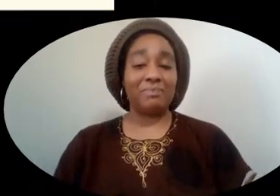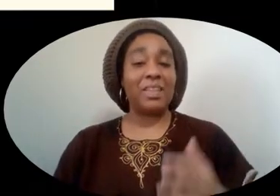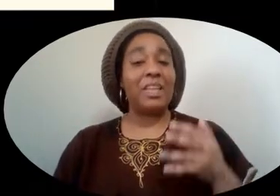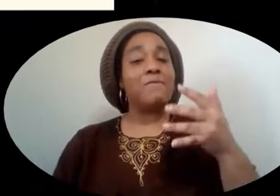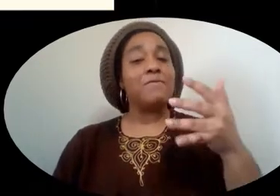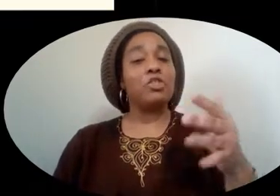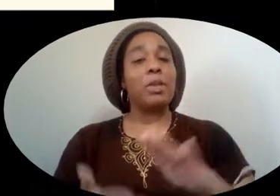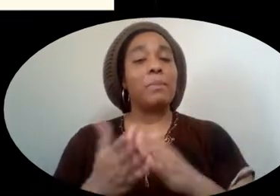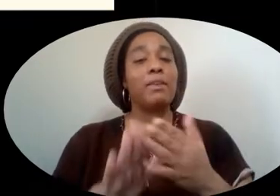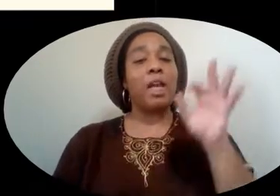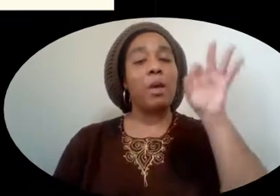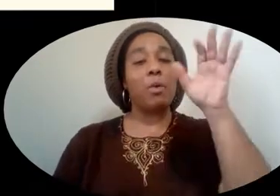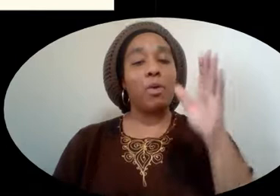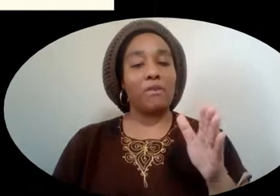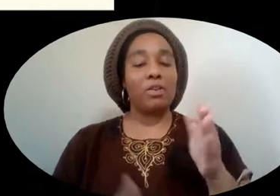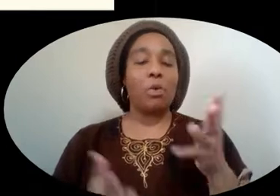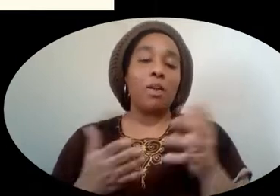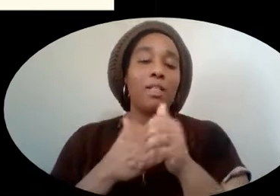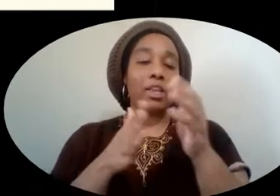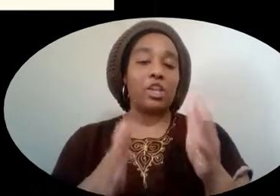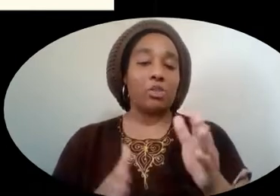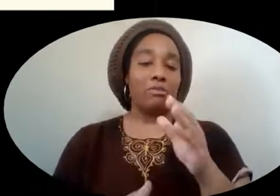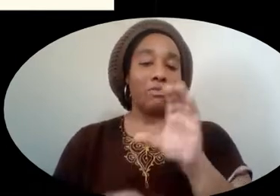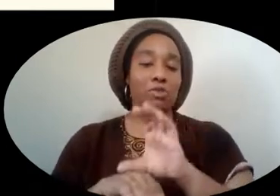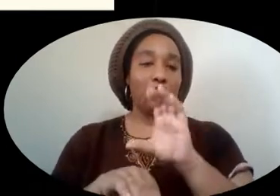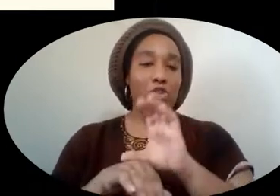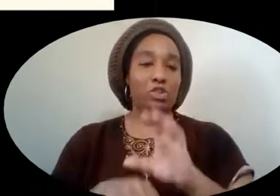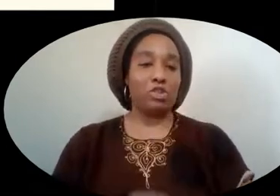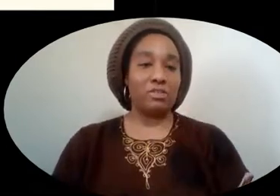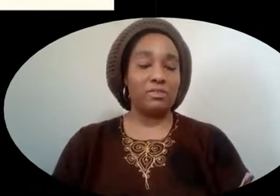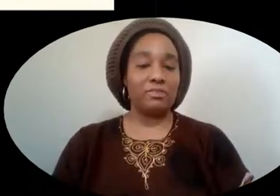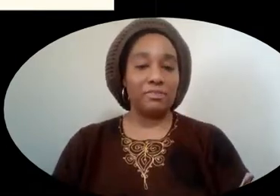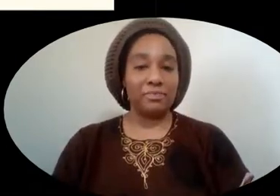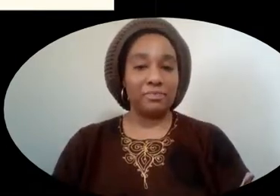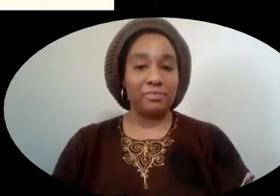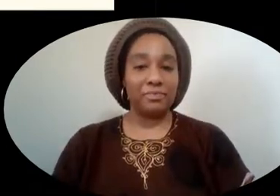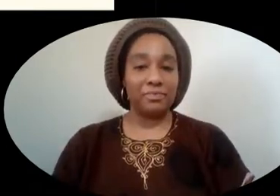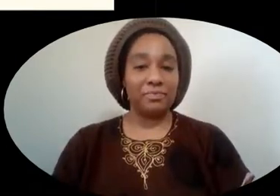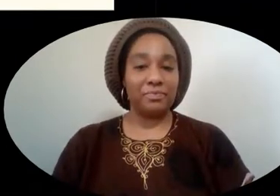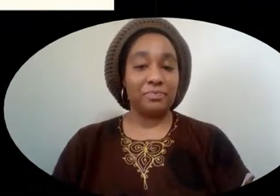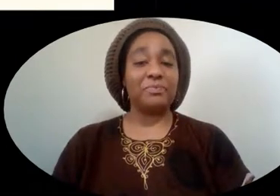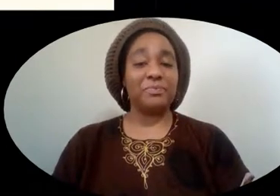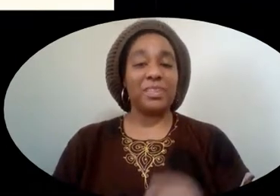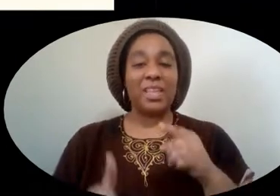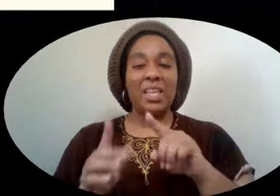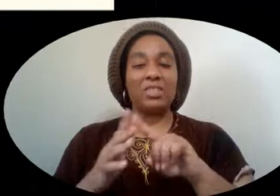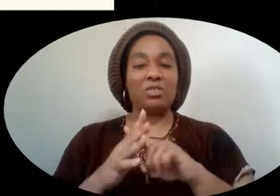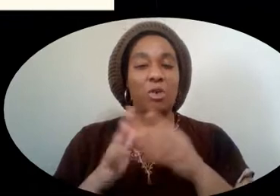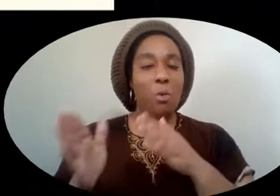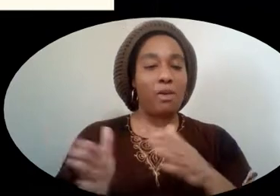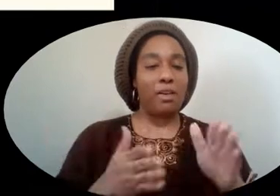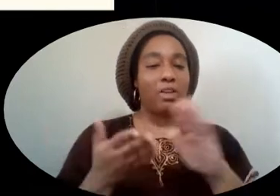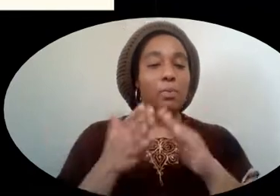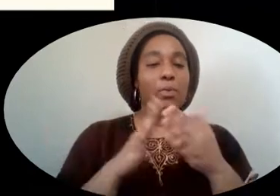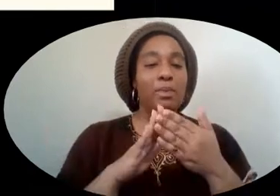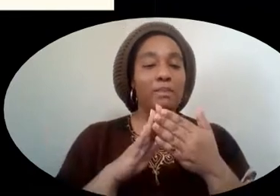After, he became a reverend or a leader of a church. He began organizing